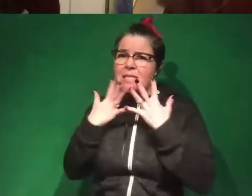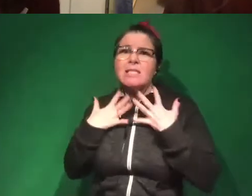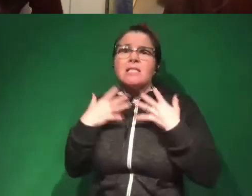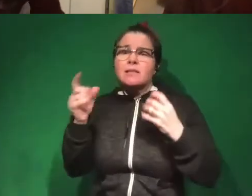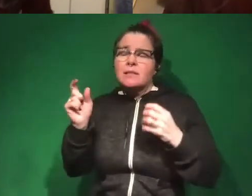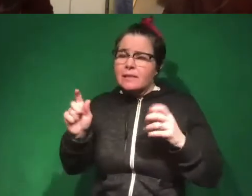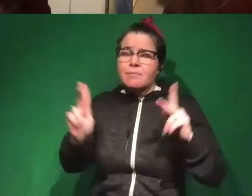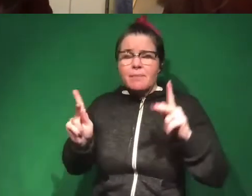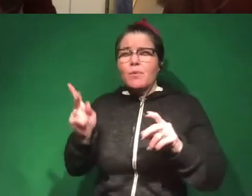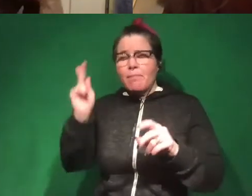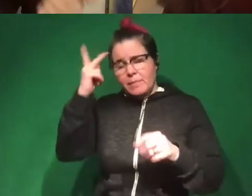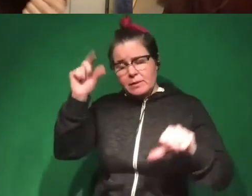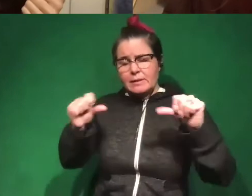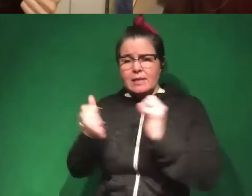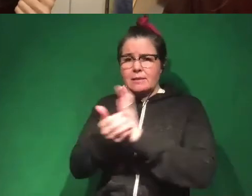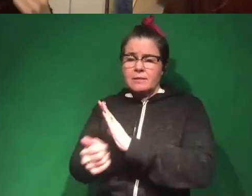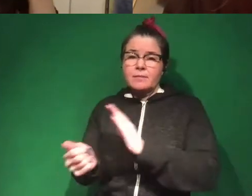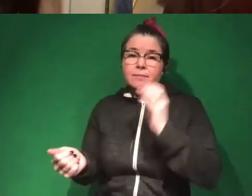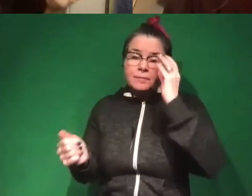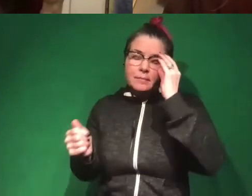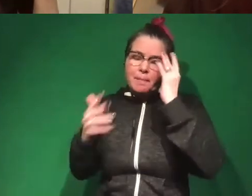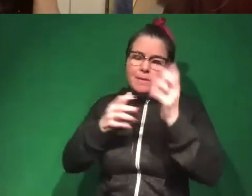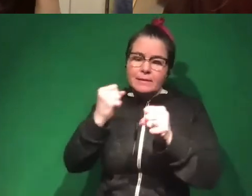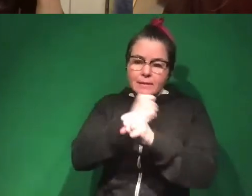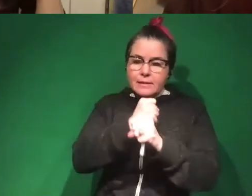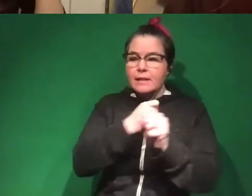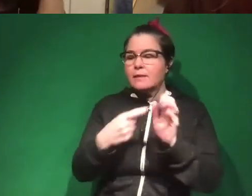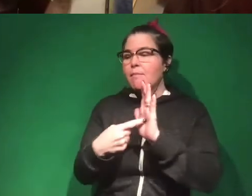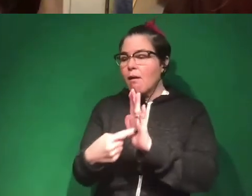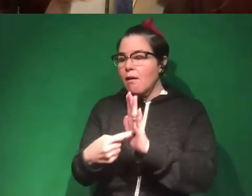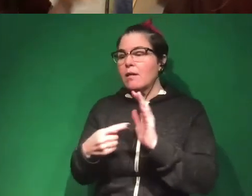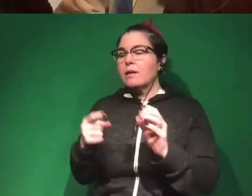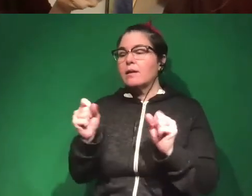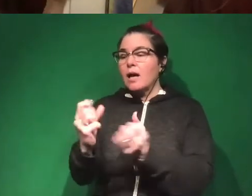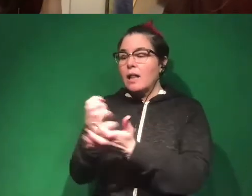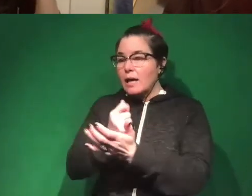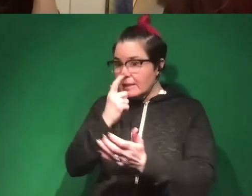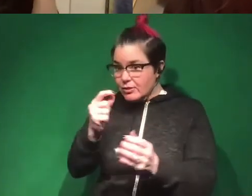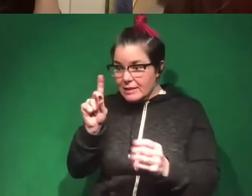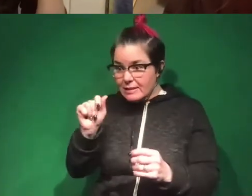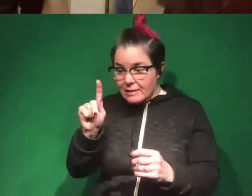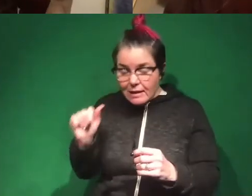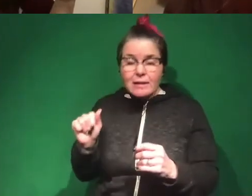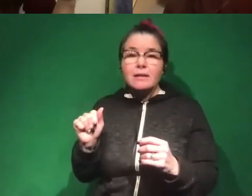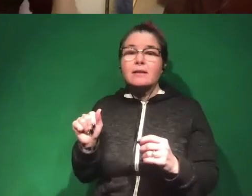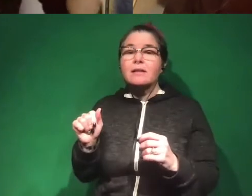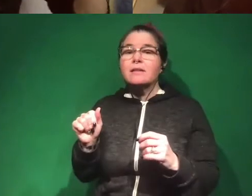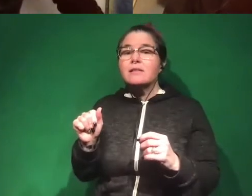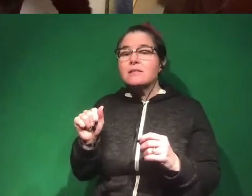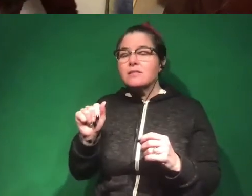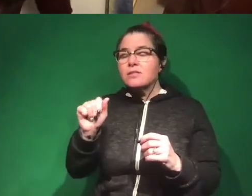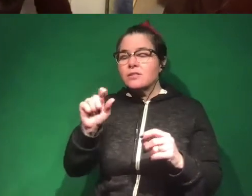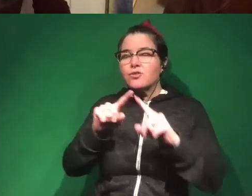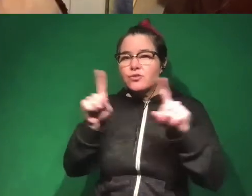skills, which includes this mix of statistics, modeling, being able to collect interesting data, being able to, you know, screen scraping